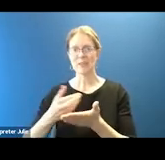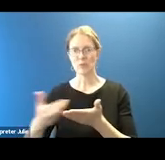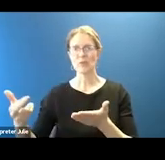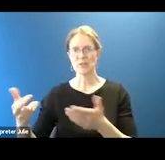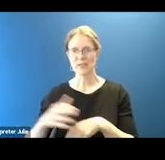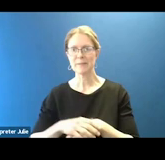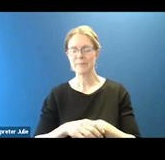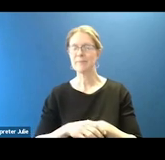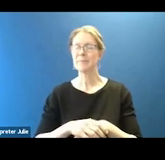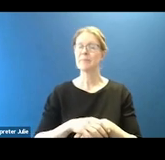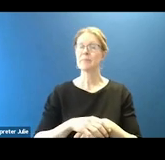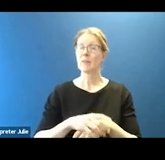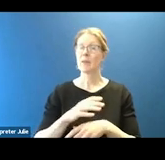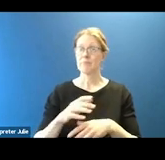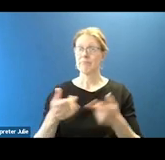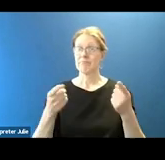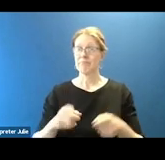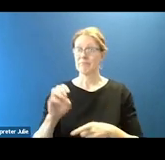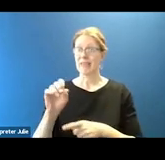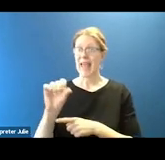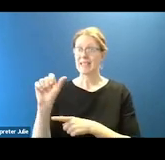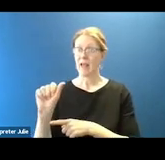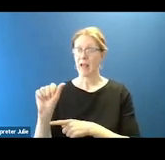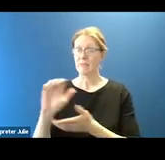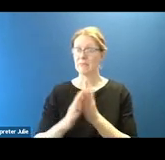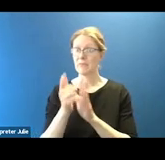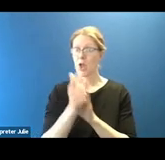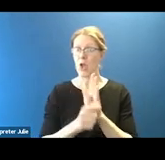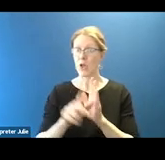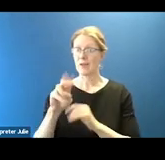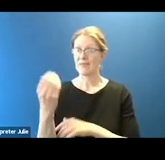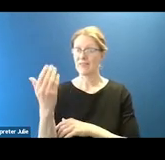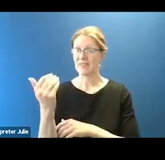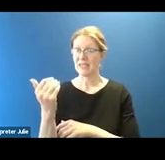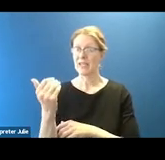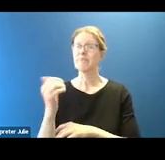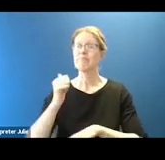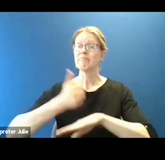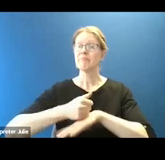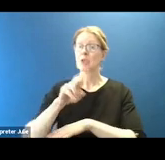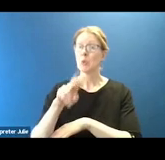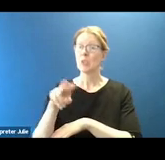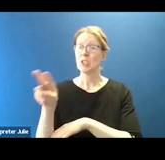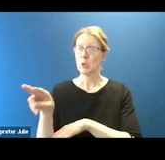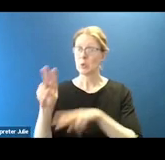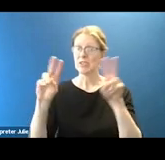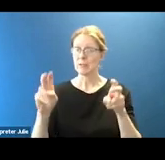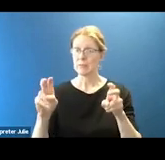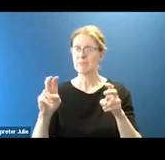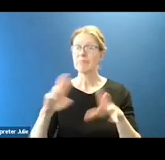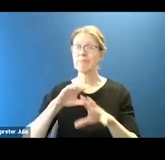When ESSA became law in 2015, it implemented 22 subjects that comprised a well-rounded education,